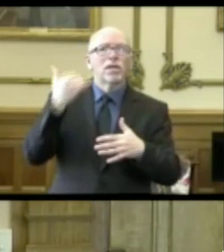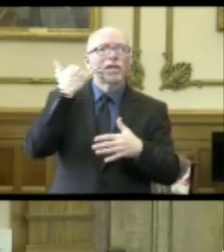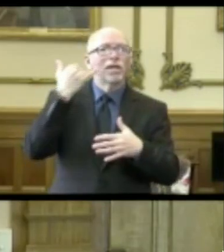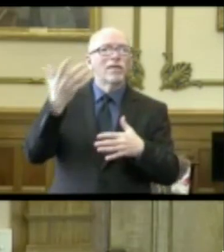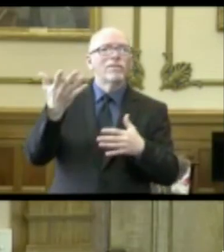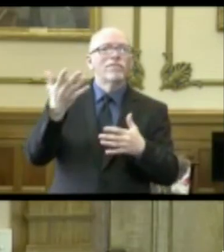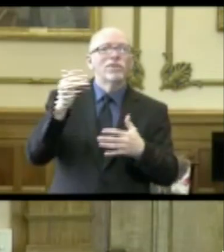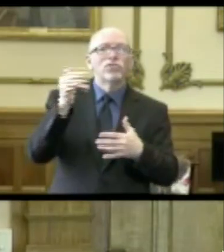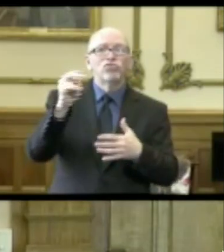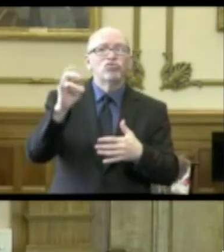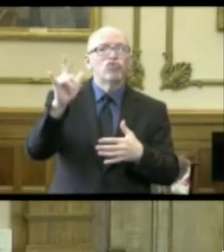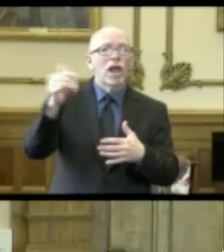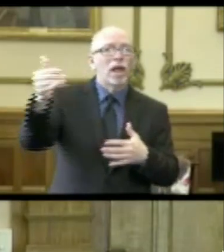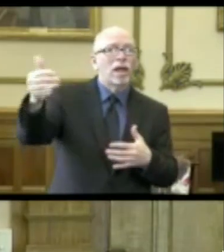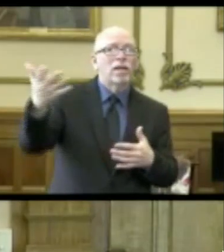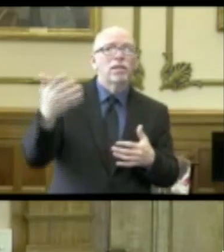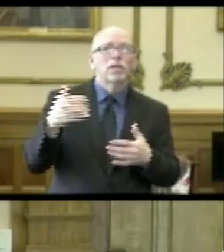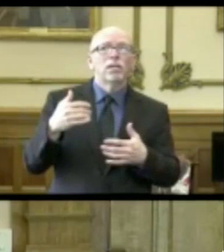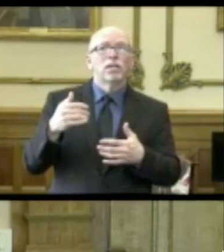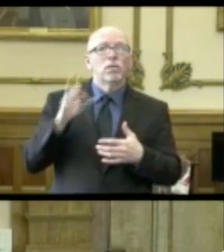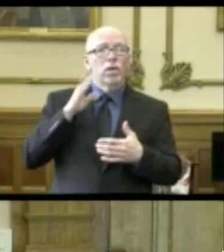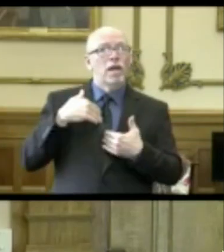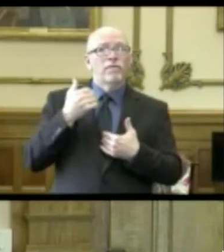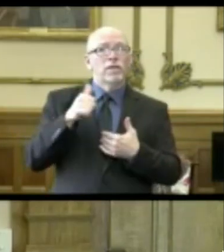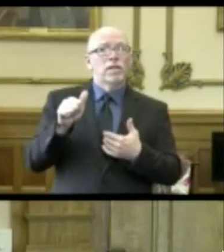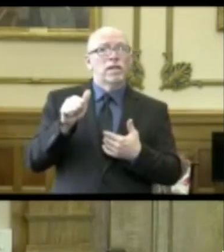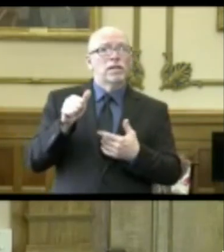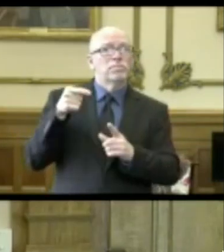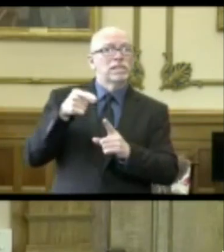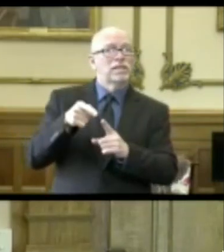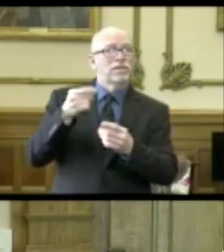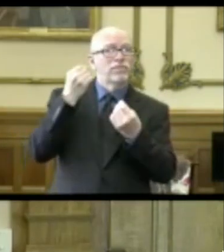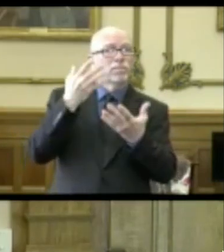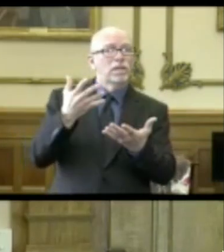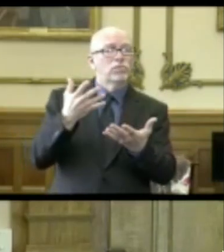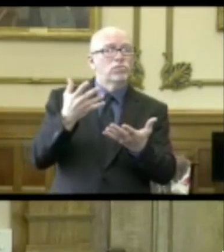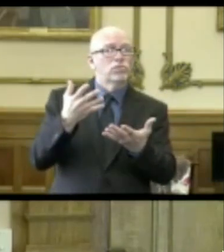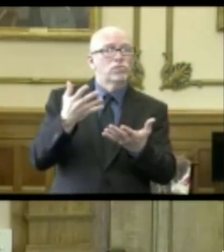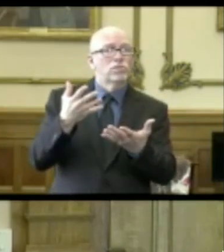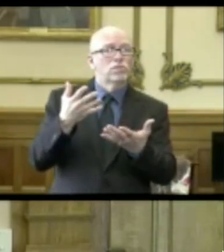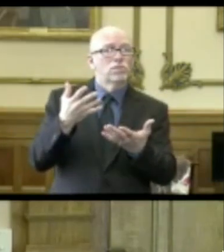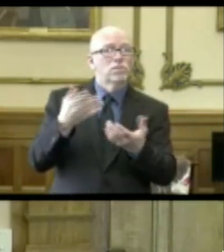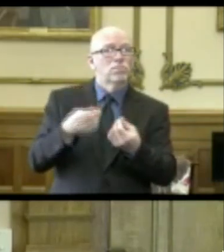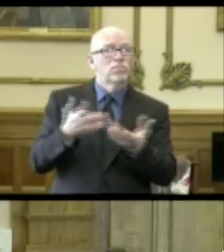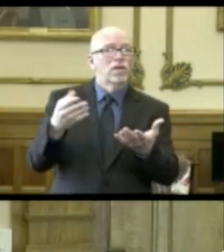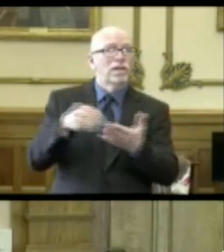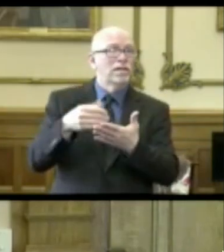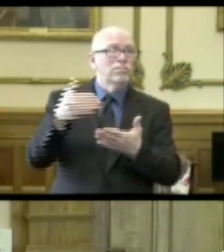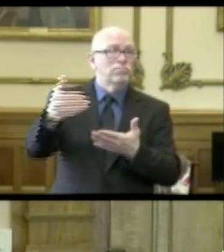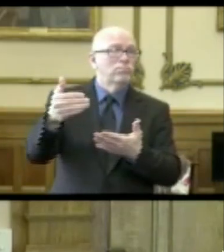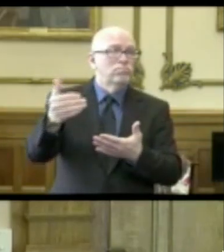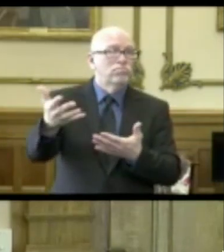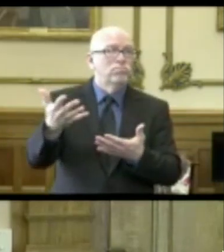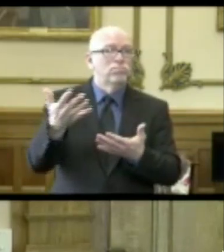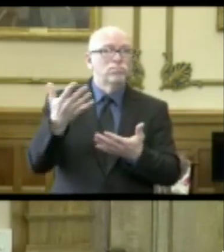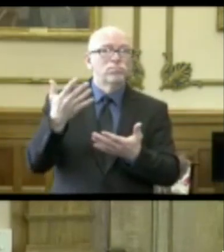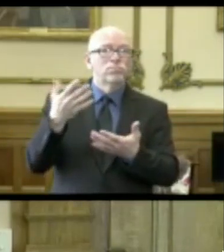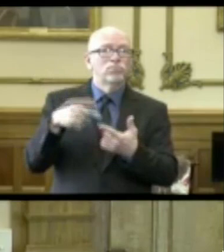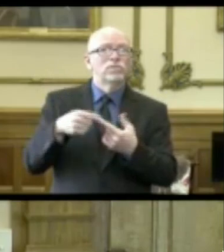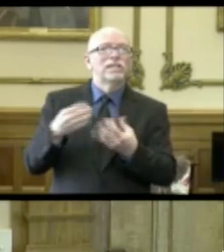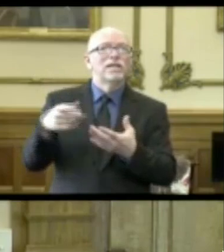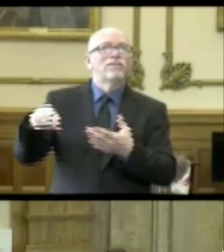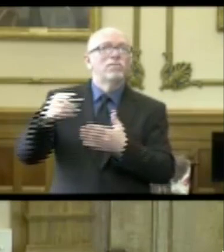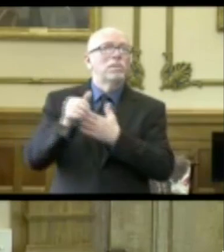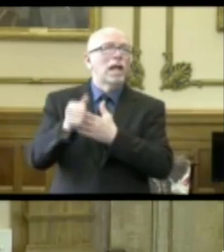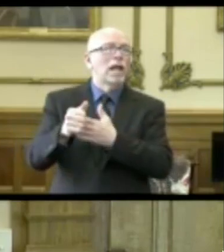June or July, will there be any kind of specific information provided in the near future to kind of give them some